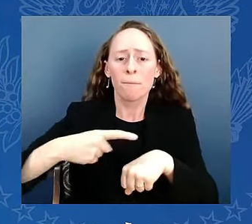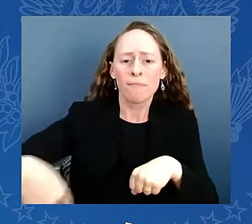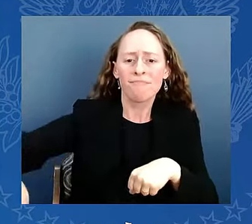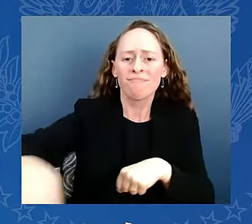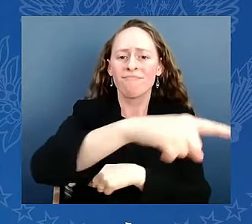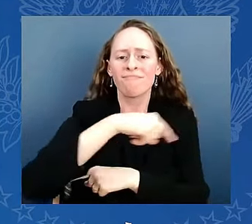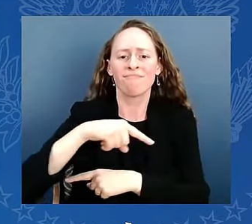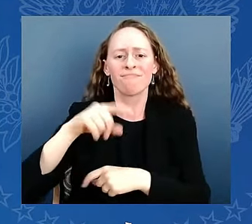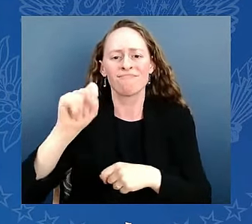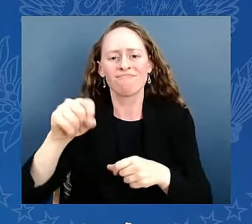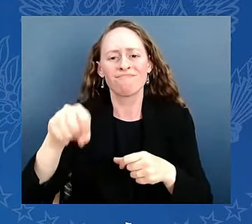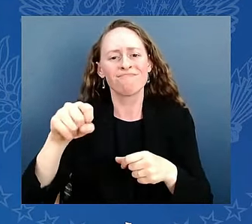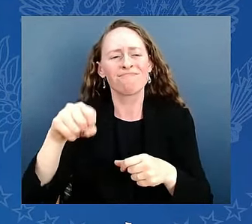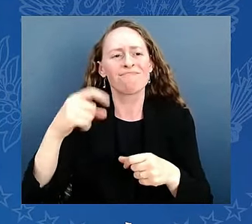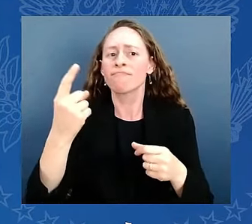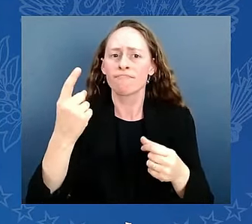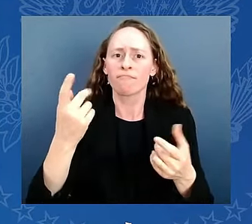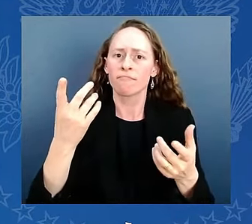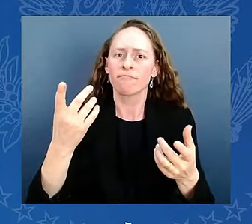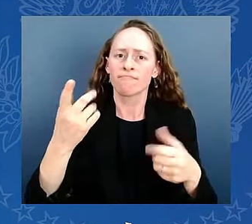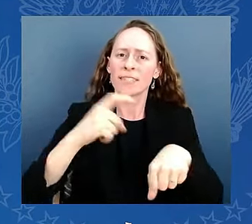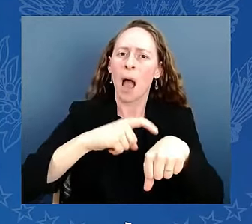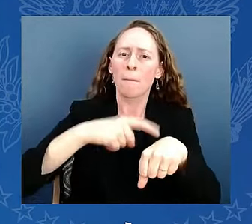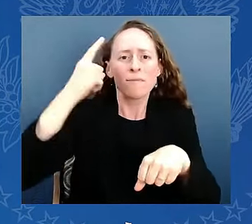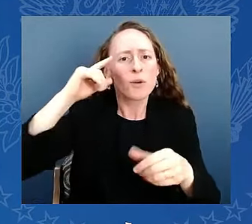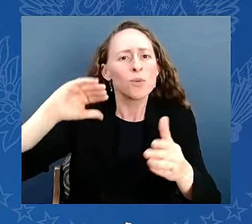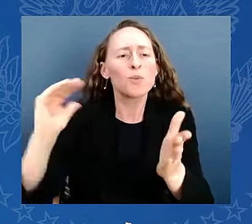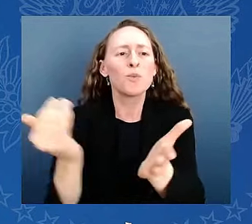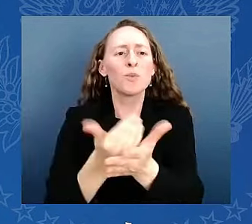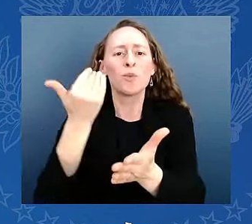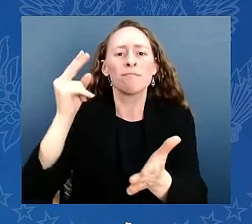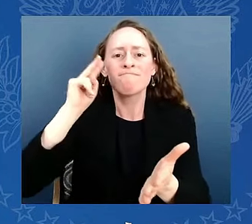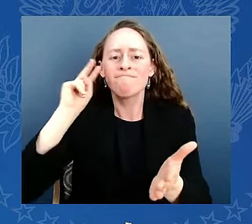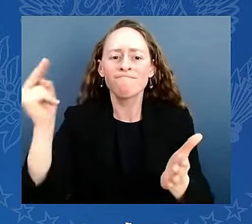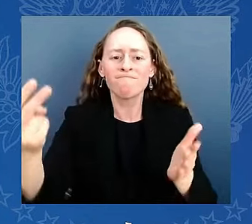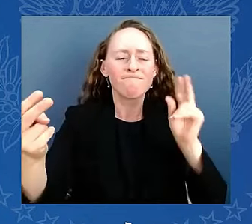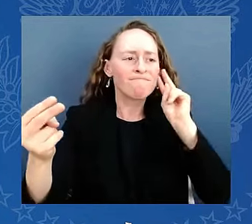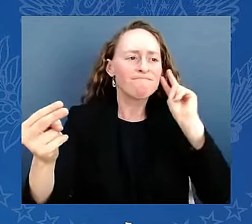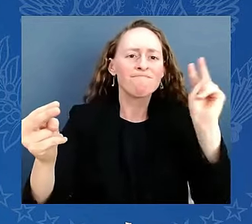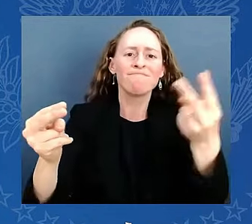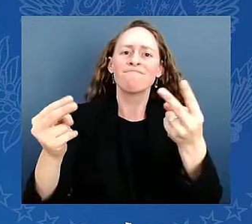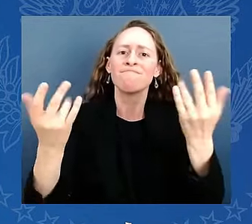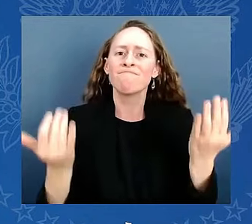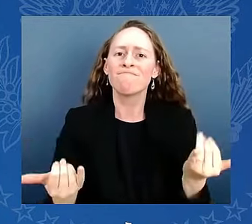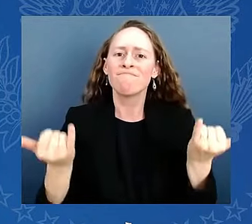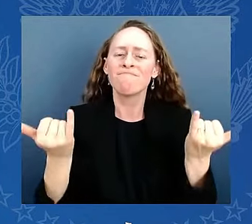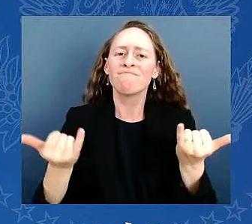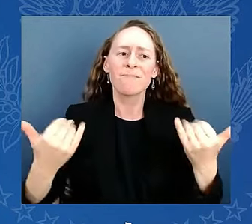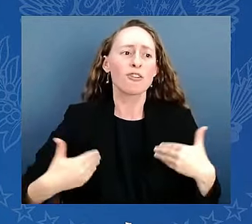fresh voices, yes, younger voices. And that time and place is now.